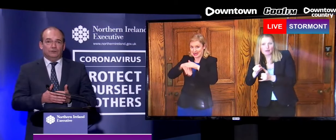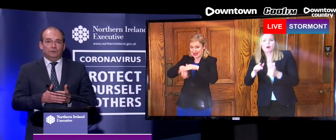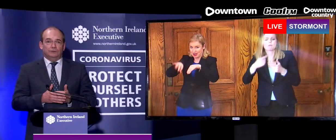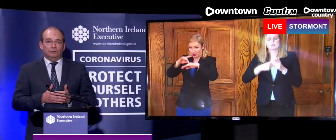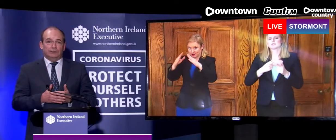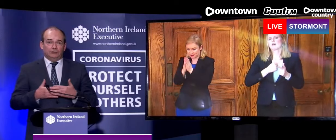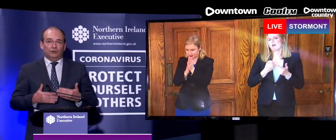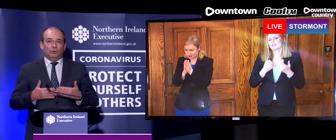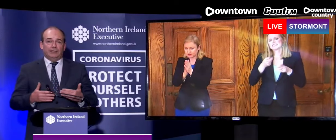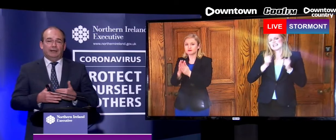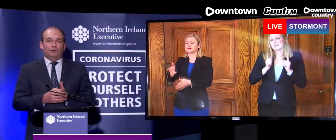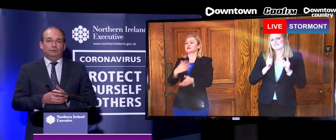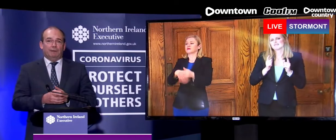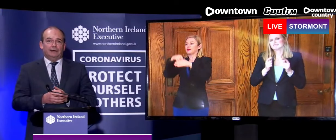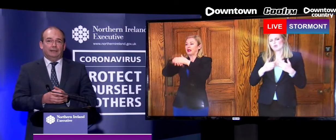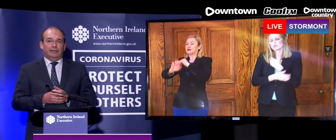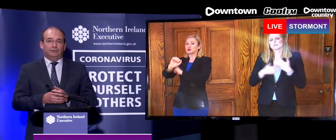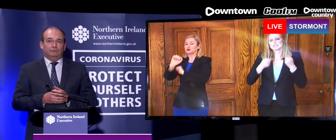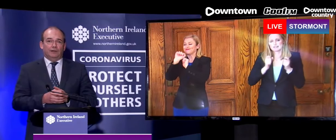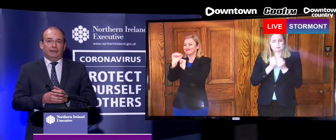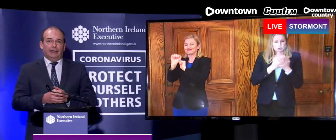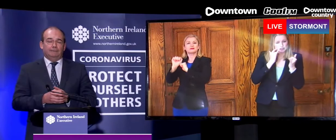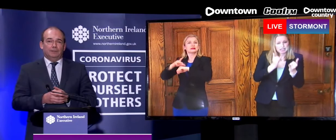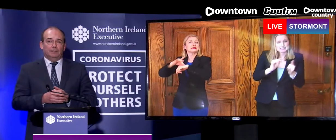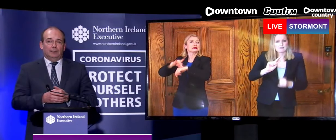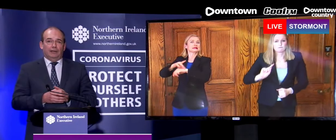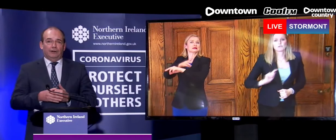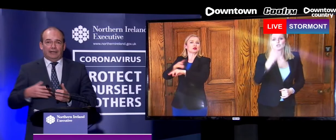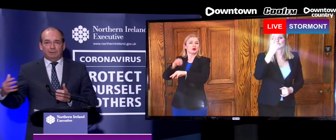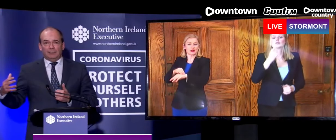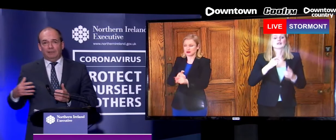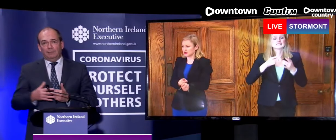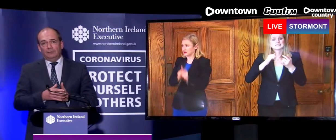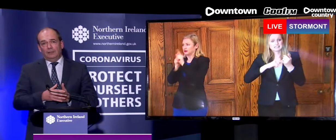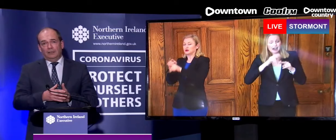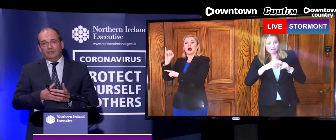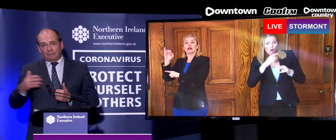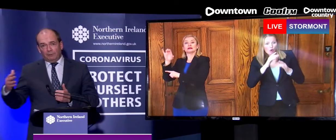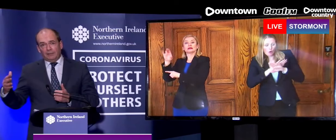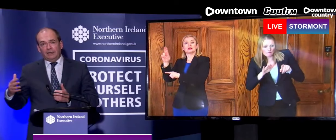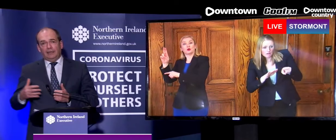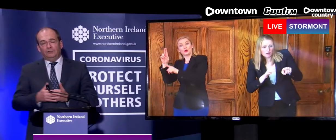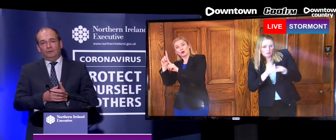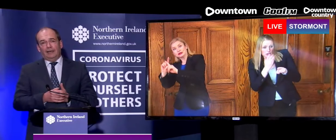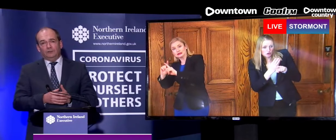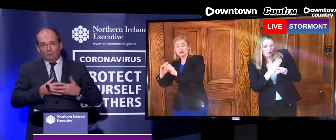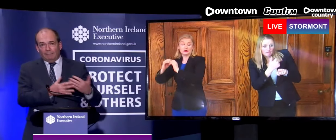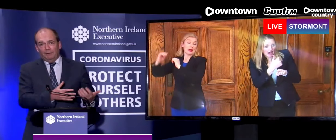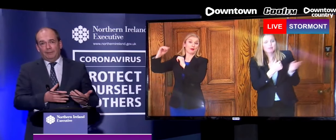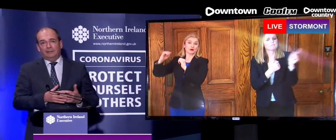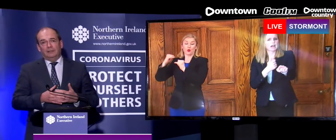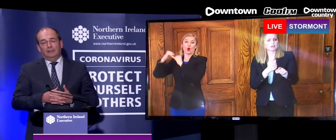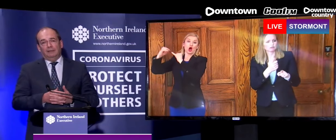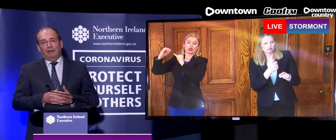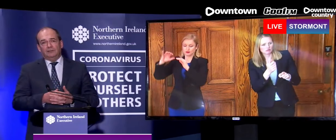workers to ensure we can get those back into the front line. There has been a commitment separately to that, as we